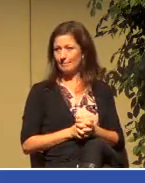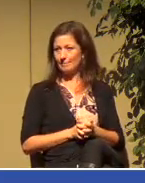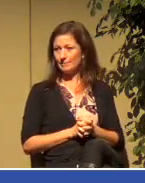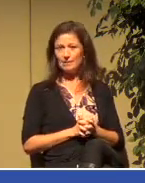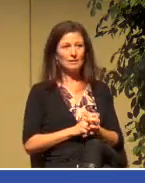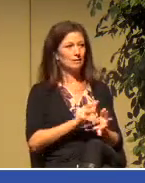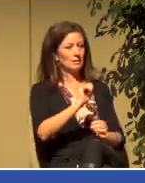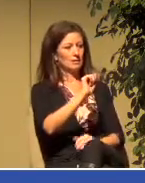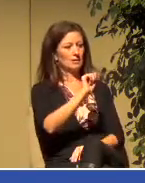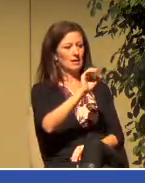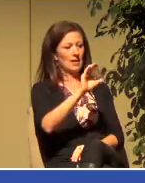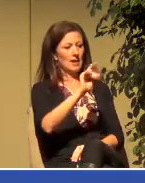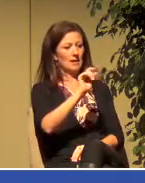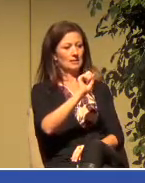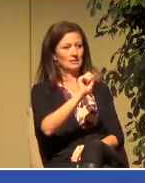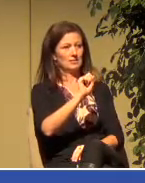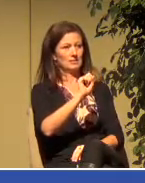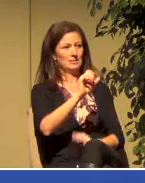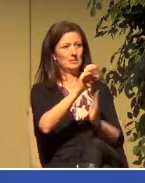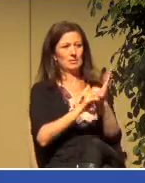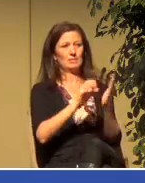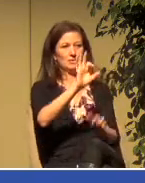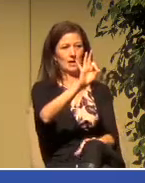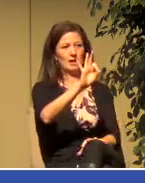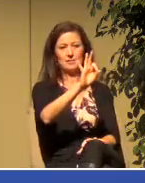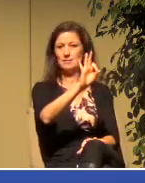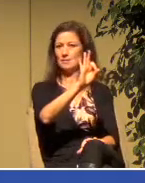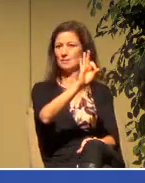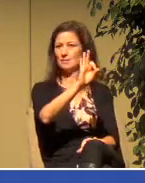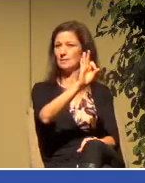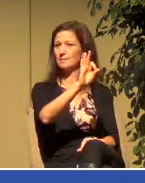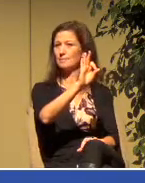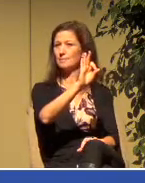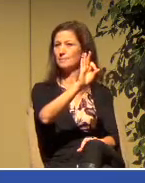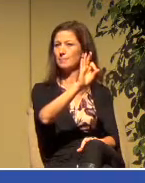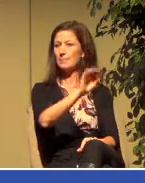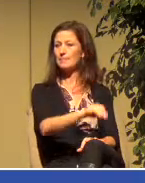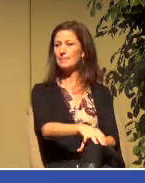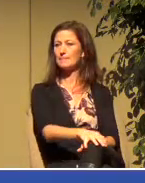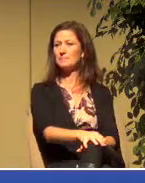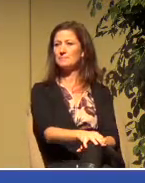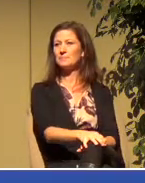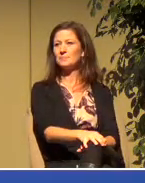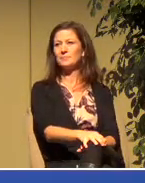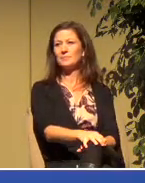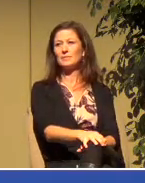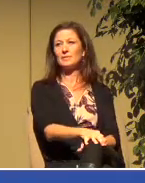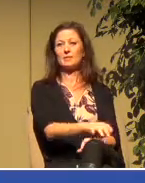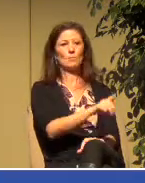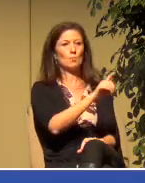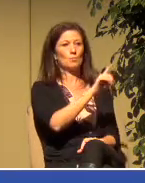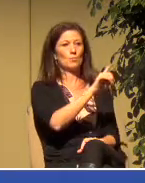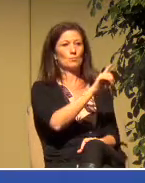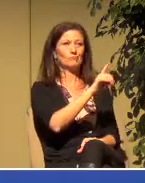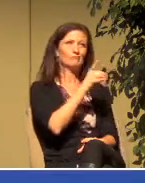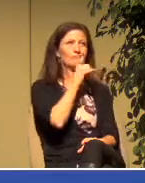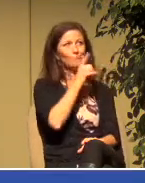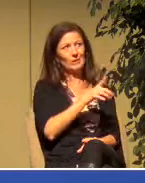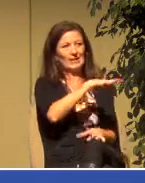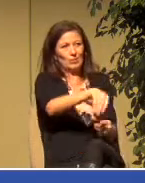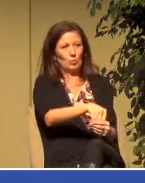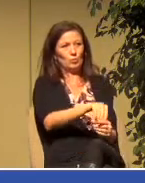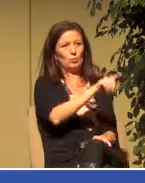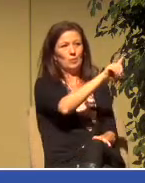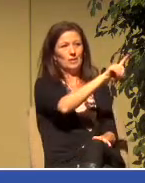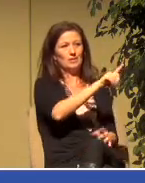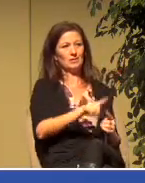Acts chapter 9. Like I said, really, we are covering up to verse 31, but